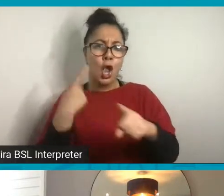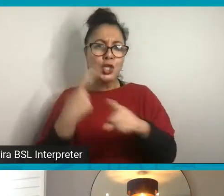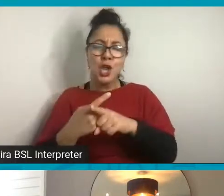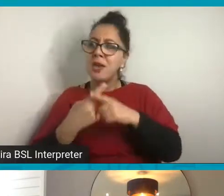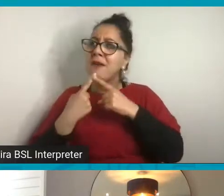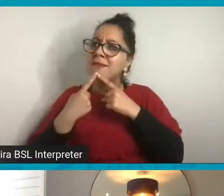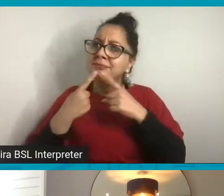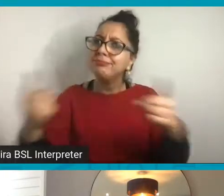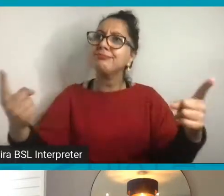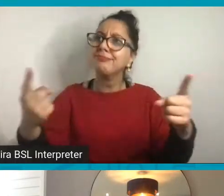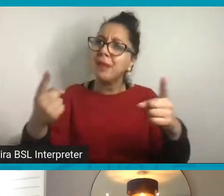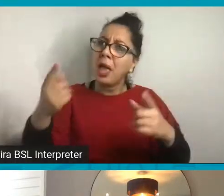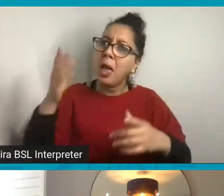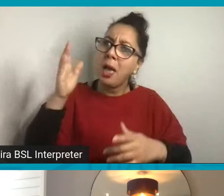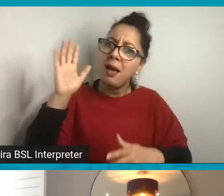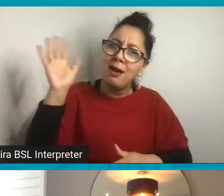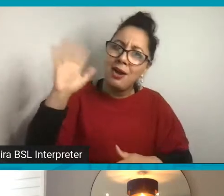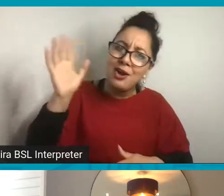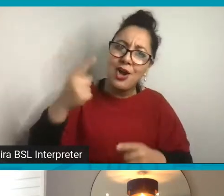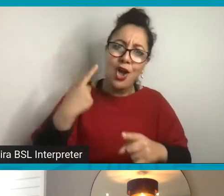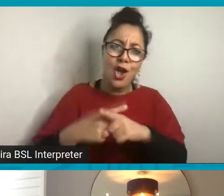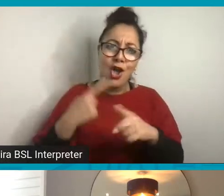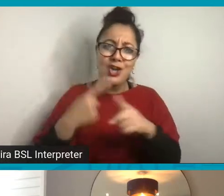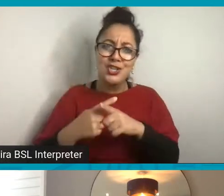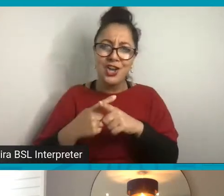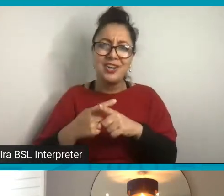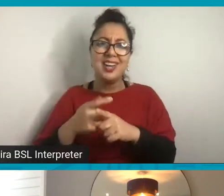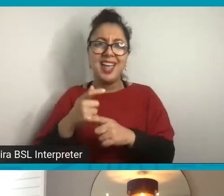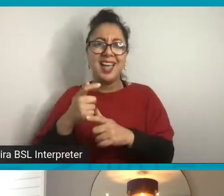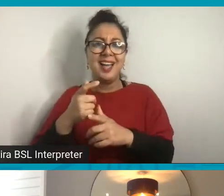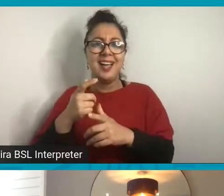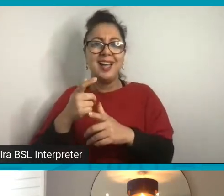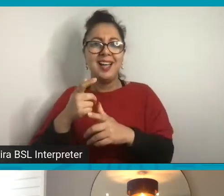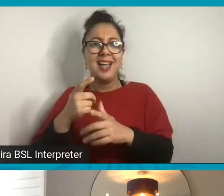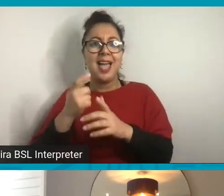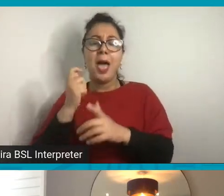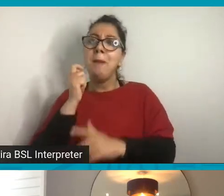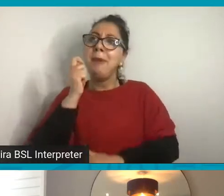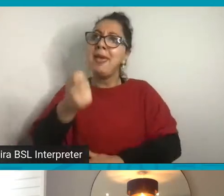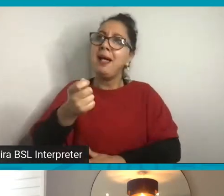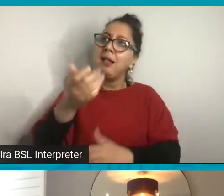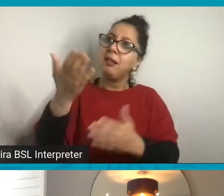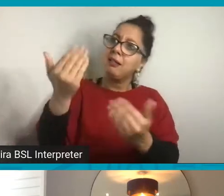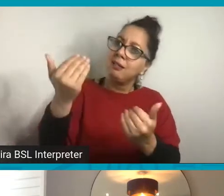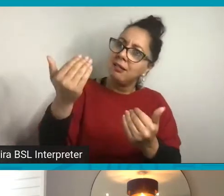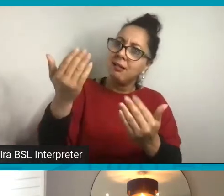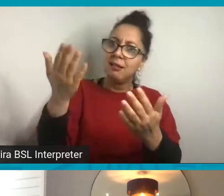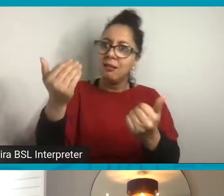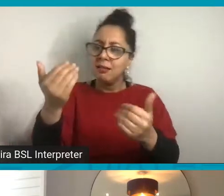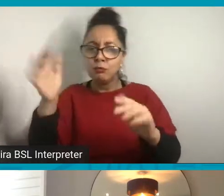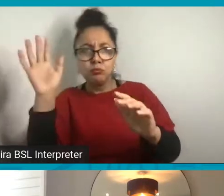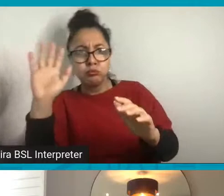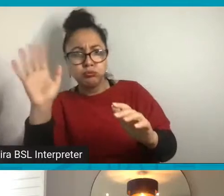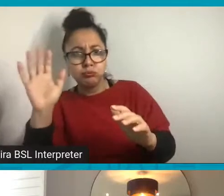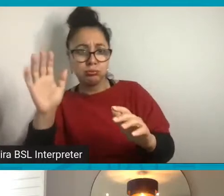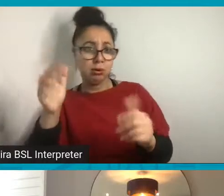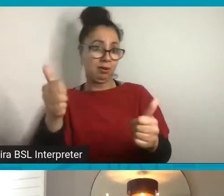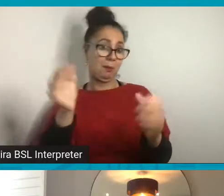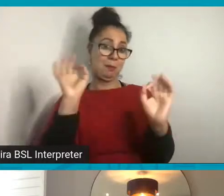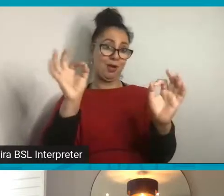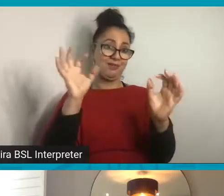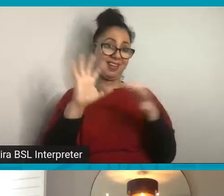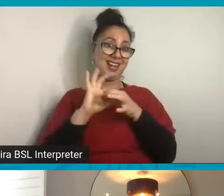relevant. Exactly. So just have a look. That said, if there's any magazines,